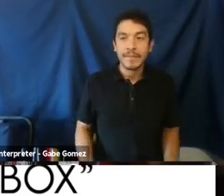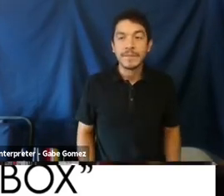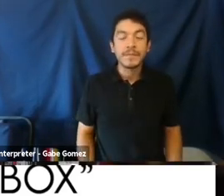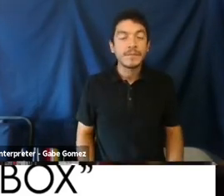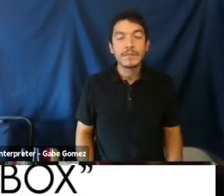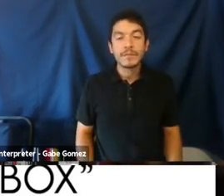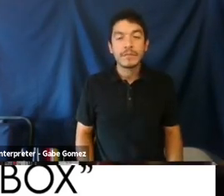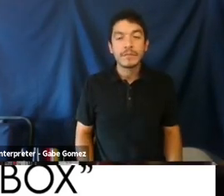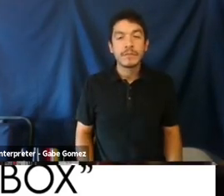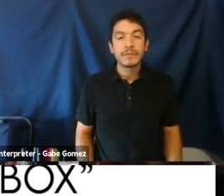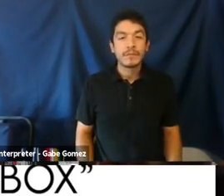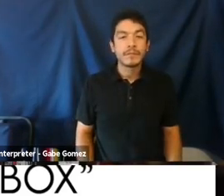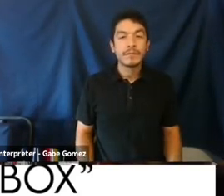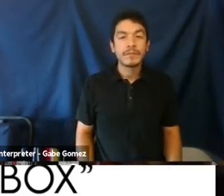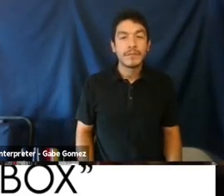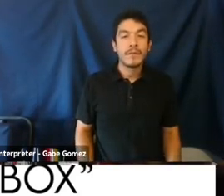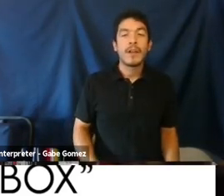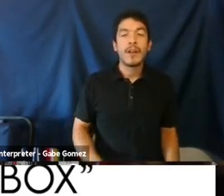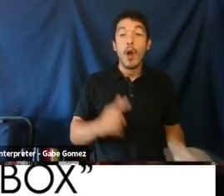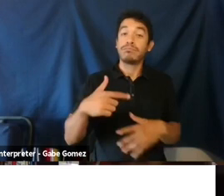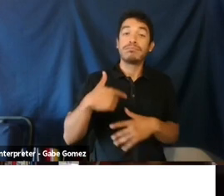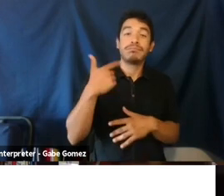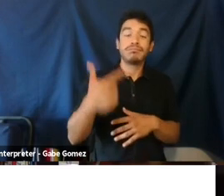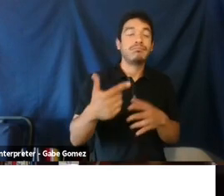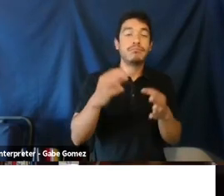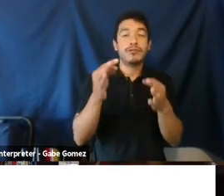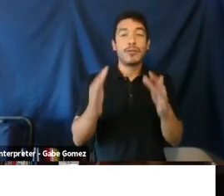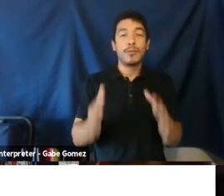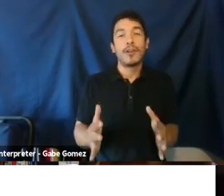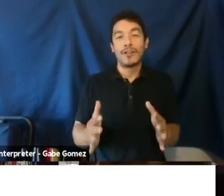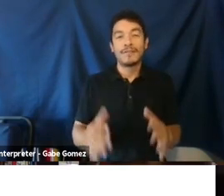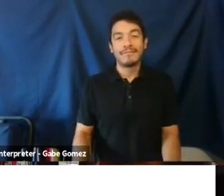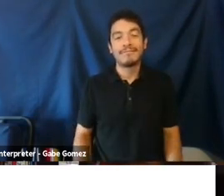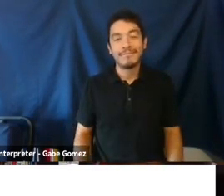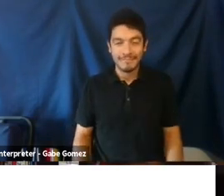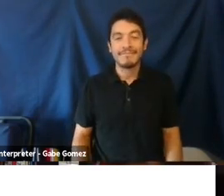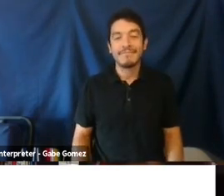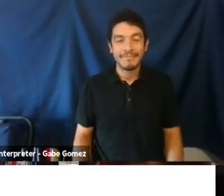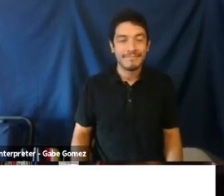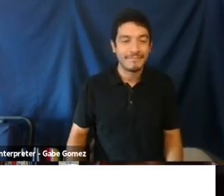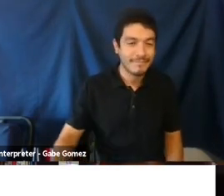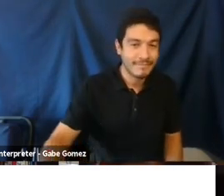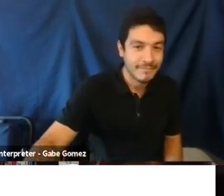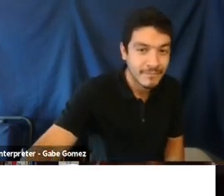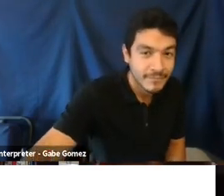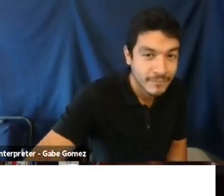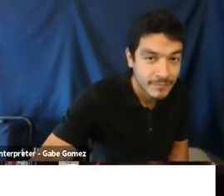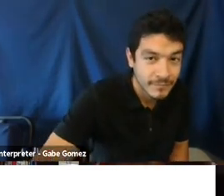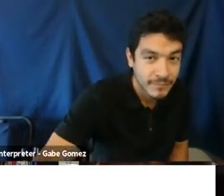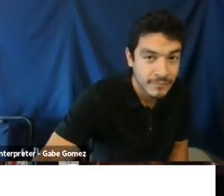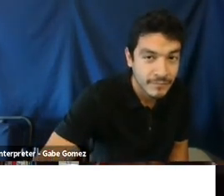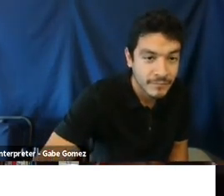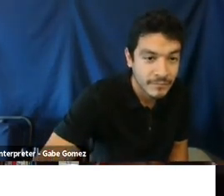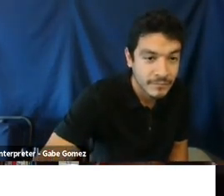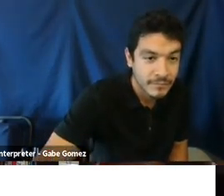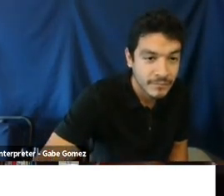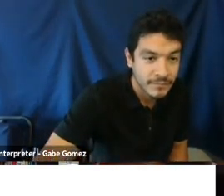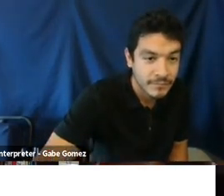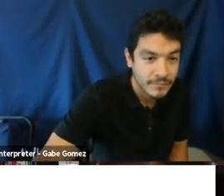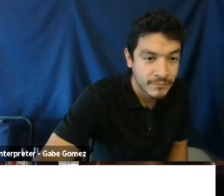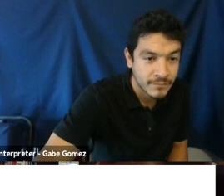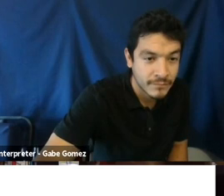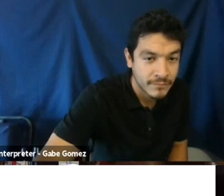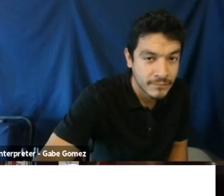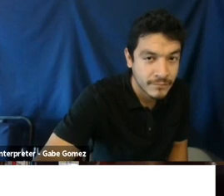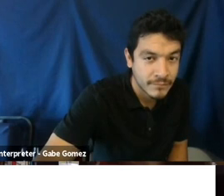.5% of all segments. Moving on to the chat comments and again, this is